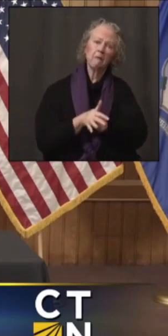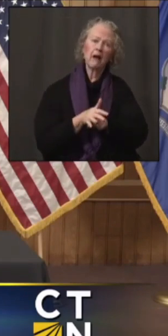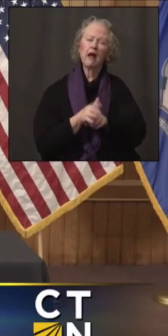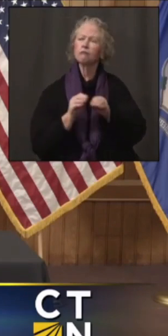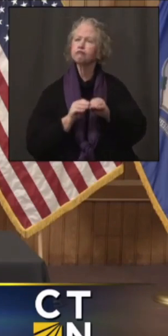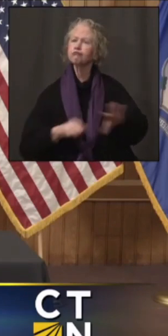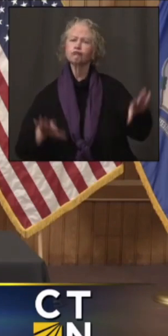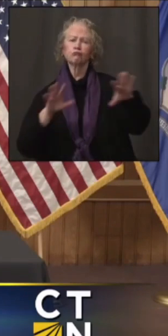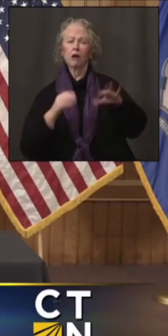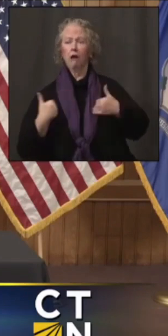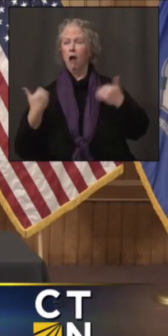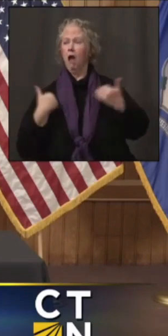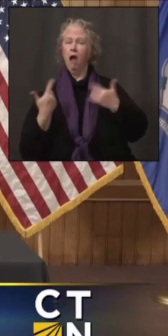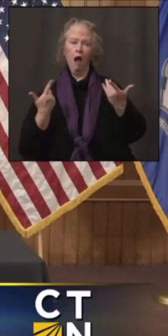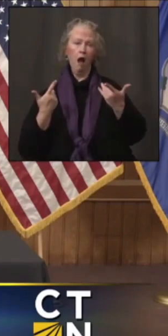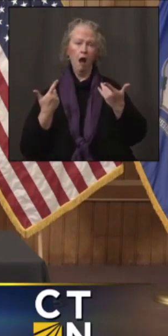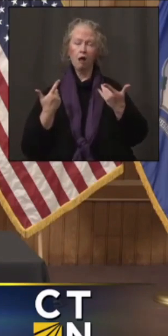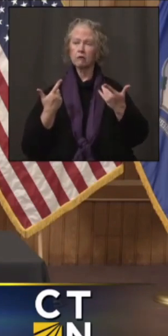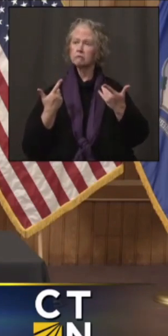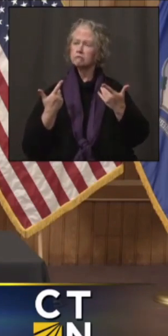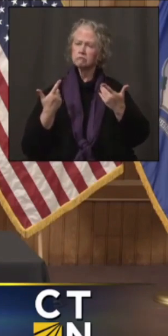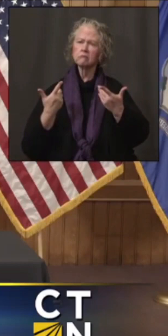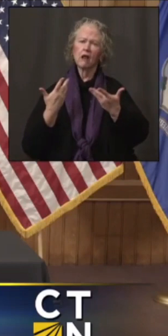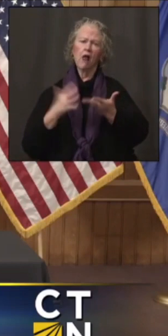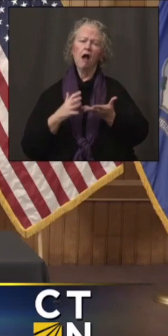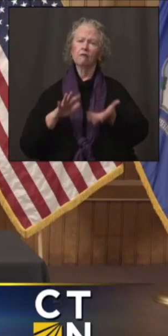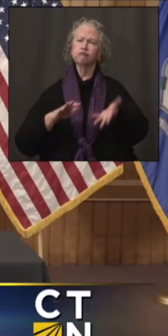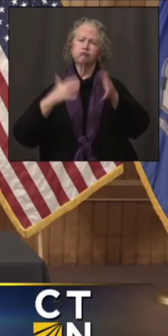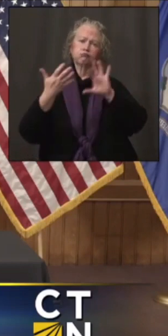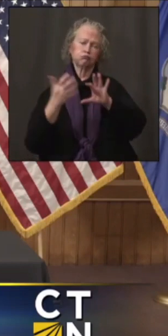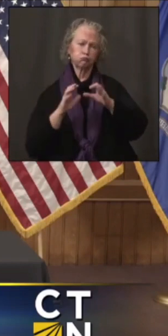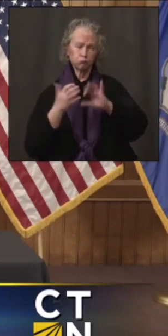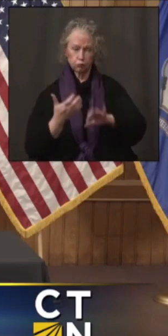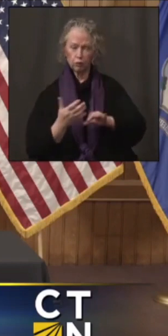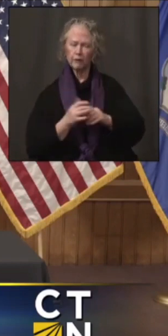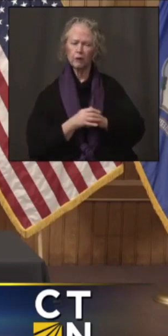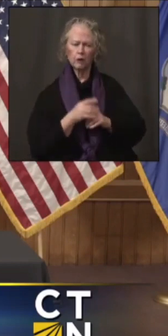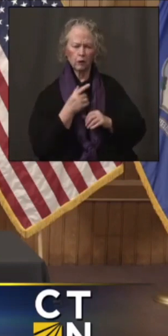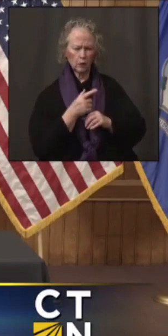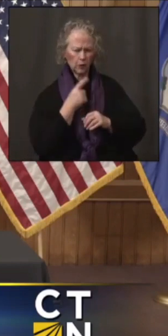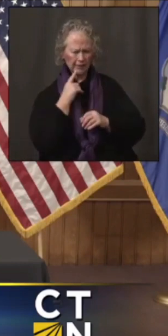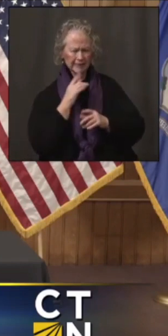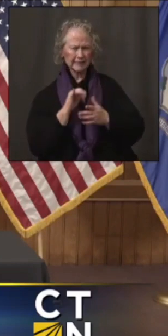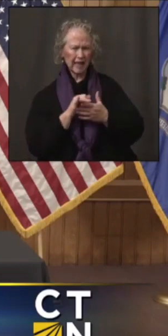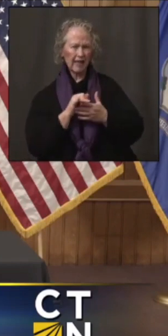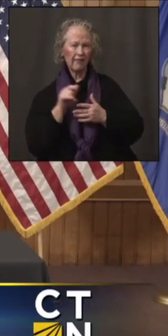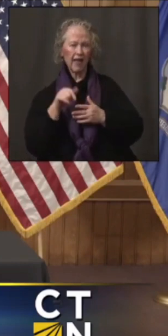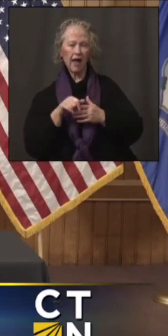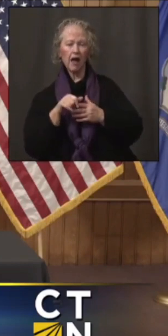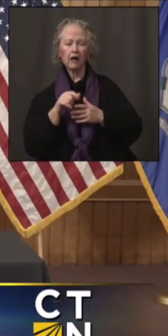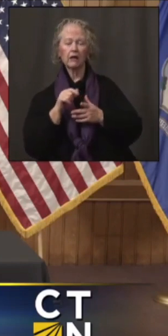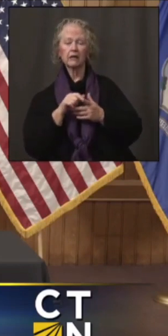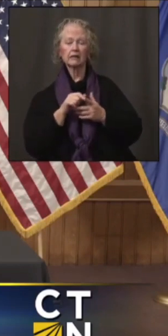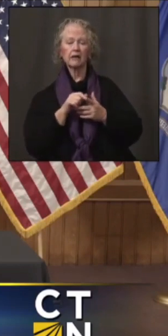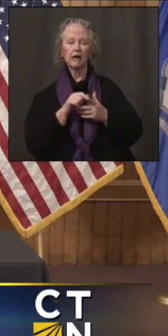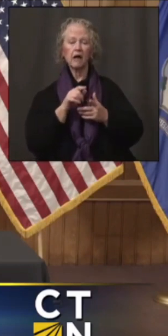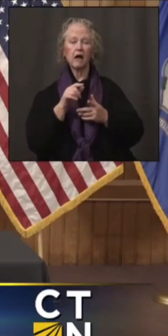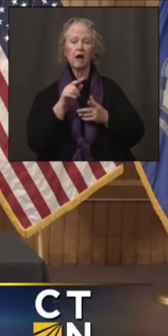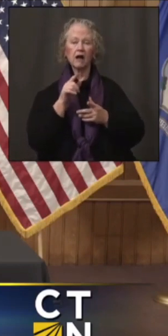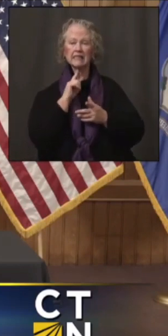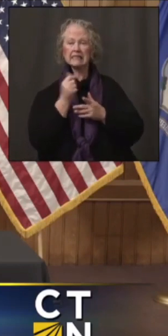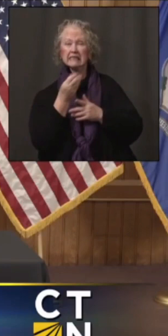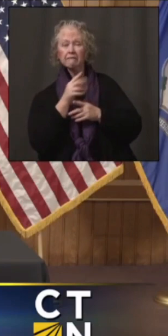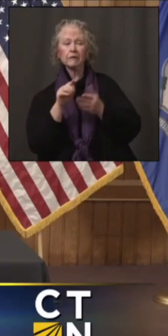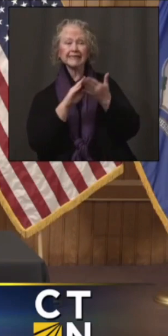juveniles. Now, last month, you mentioned New Haven and Waterbury Police would receive $125,000 grants from